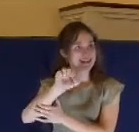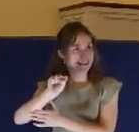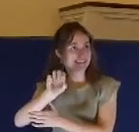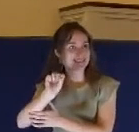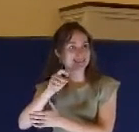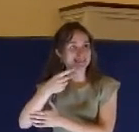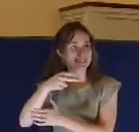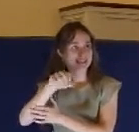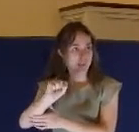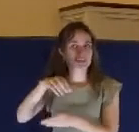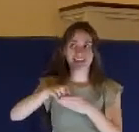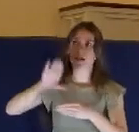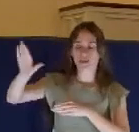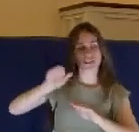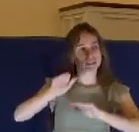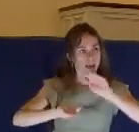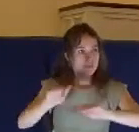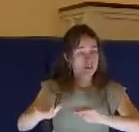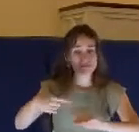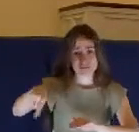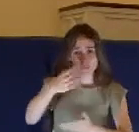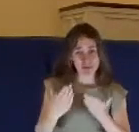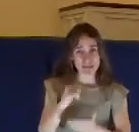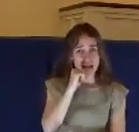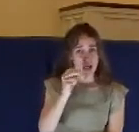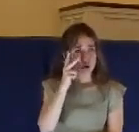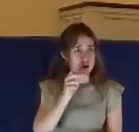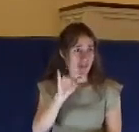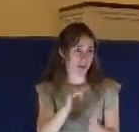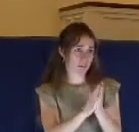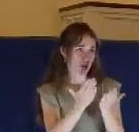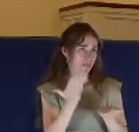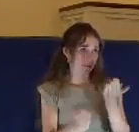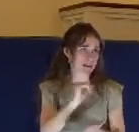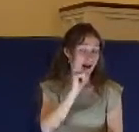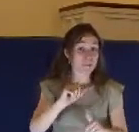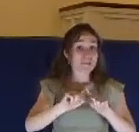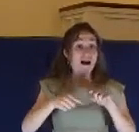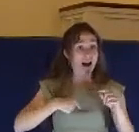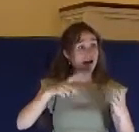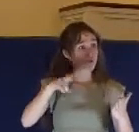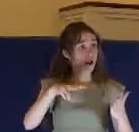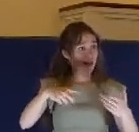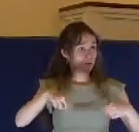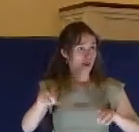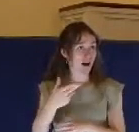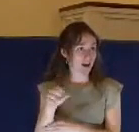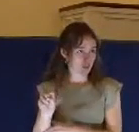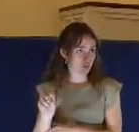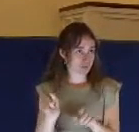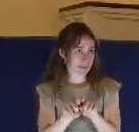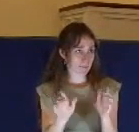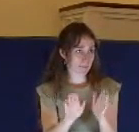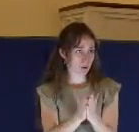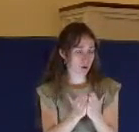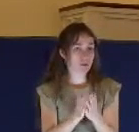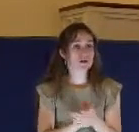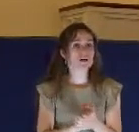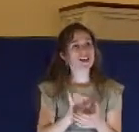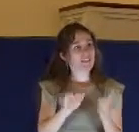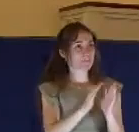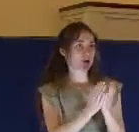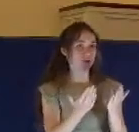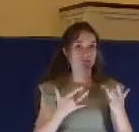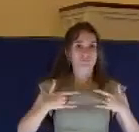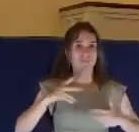And you probably have never heard of the book. I remember reading this book in high school. Really, the book has largely been forgotten. But